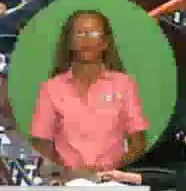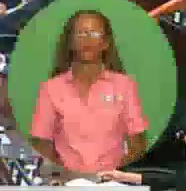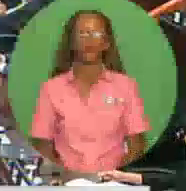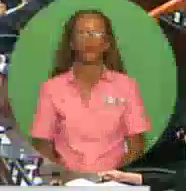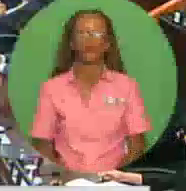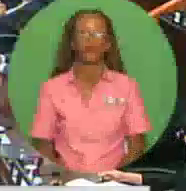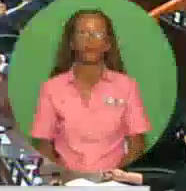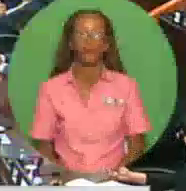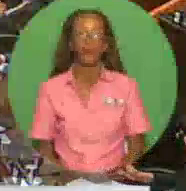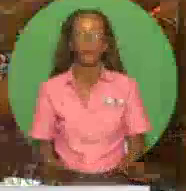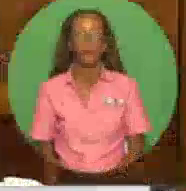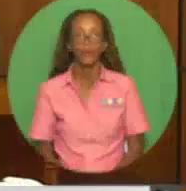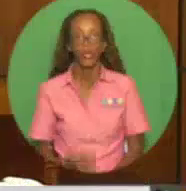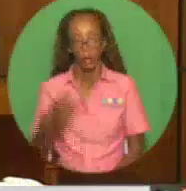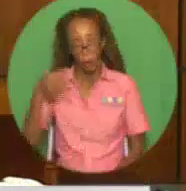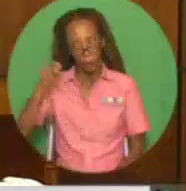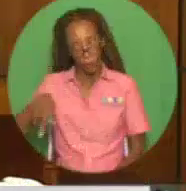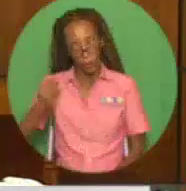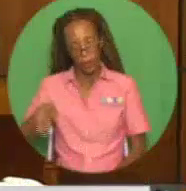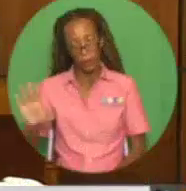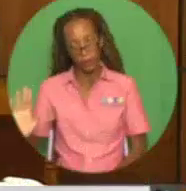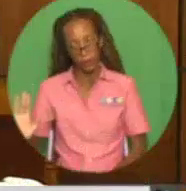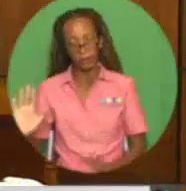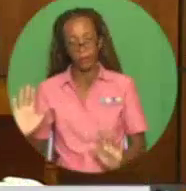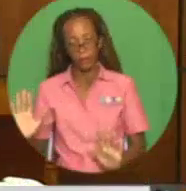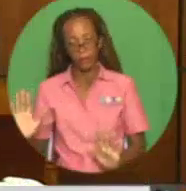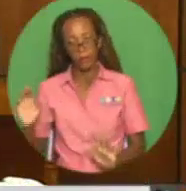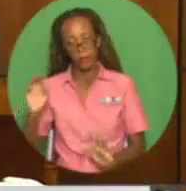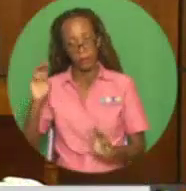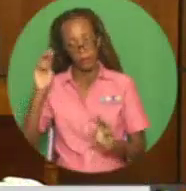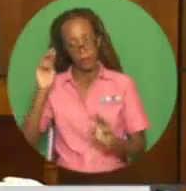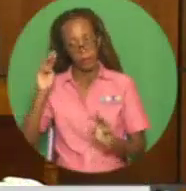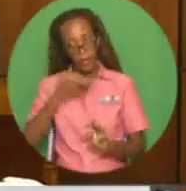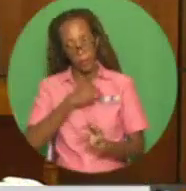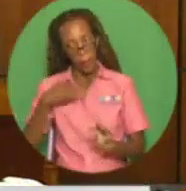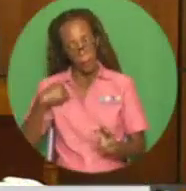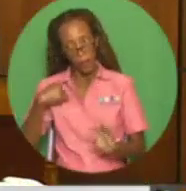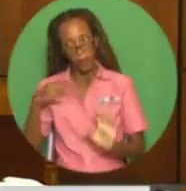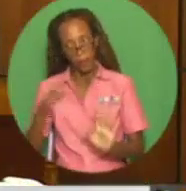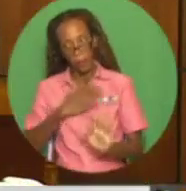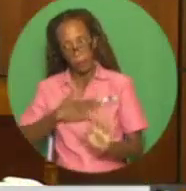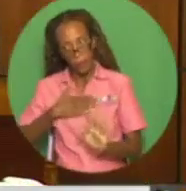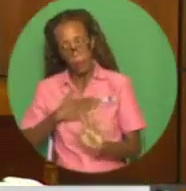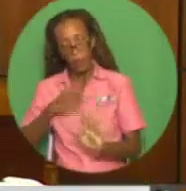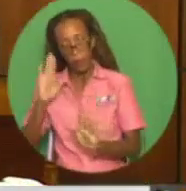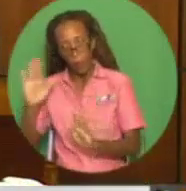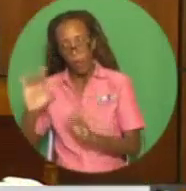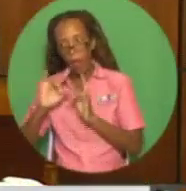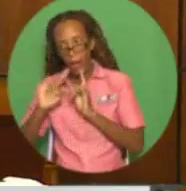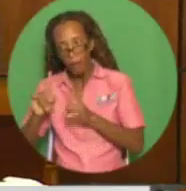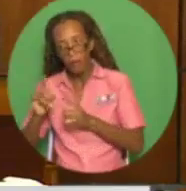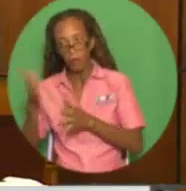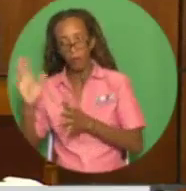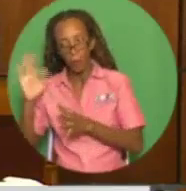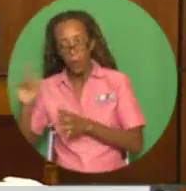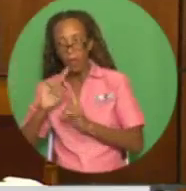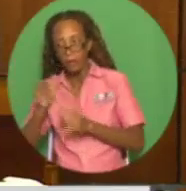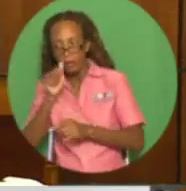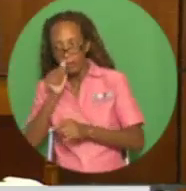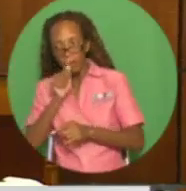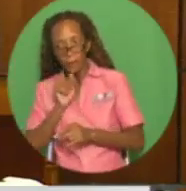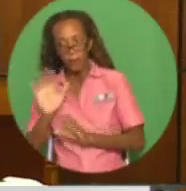Honourable Member for Point of Prayer. me. I assure you, you'll have the opportunity to respond in the debate. assure you of that.